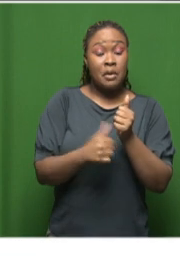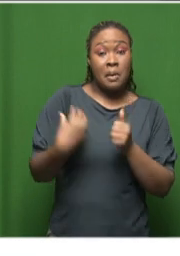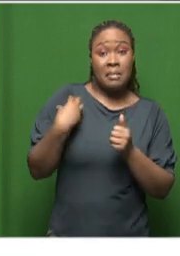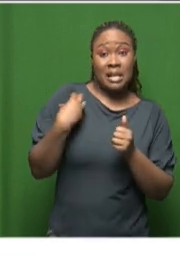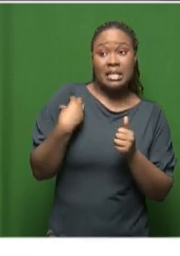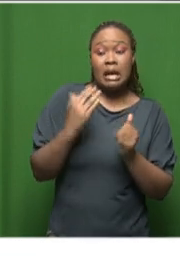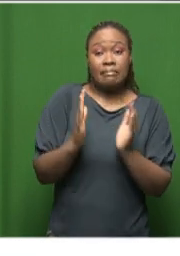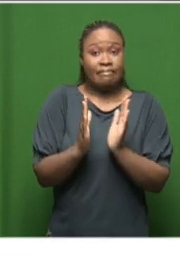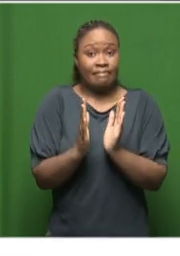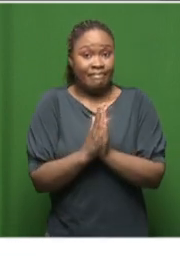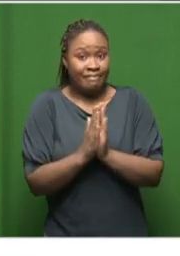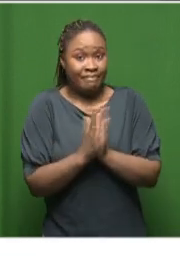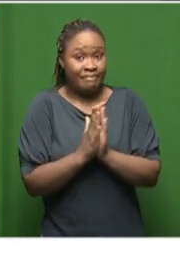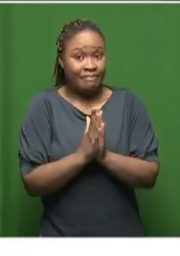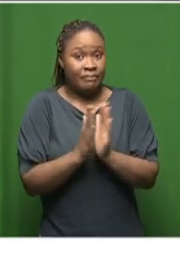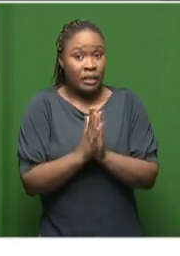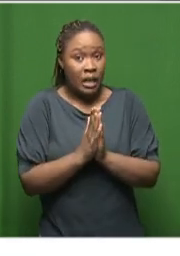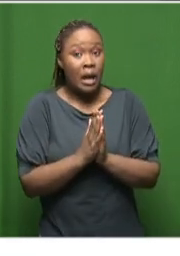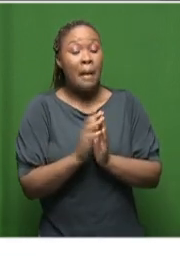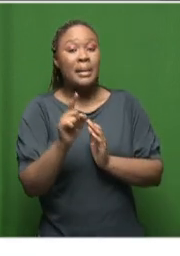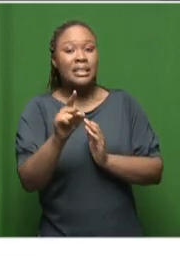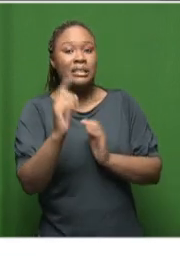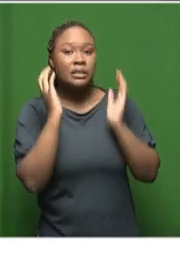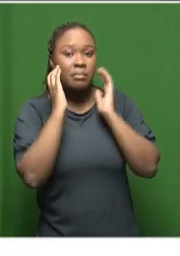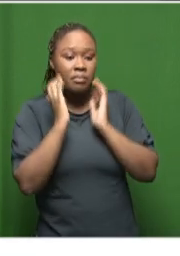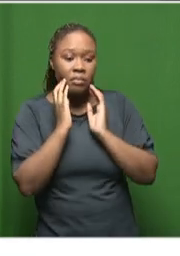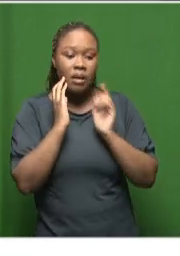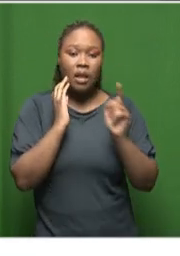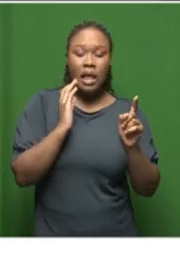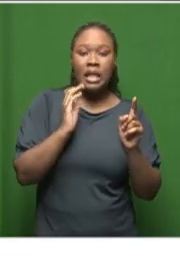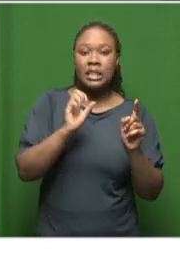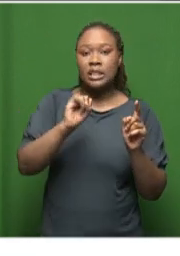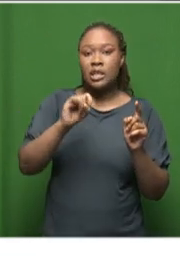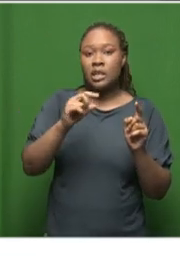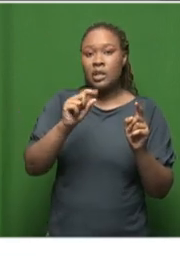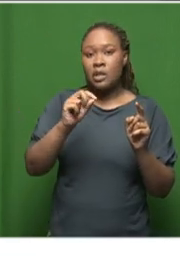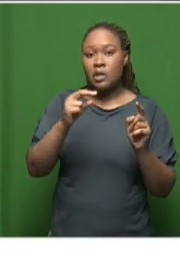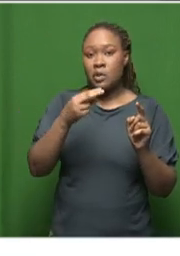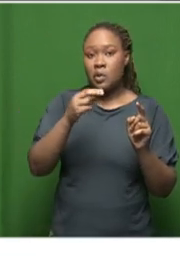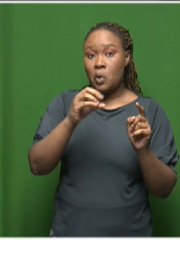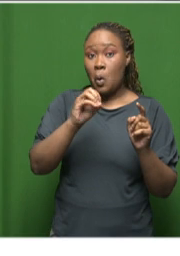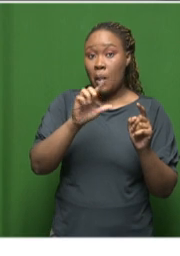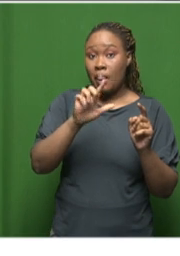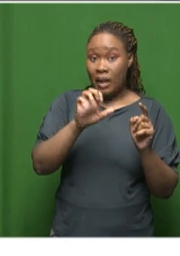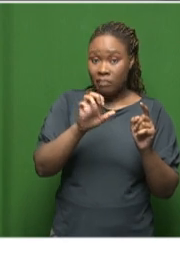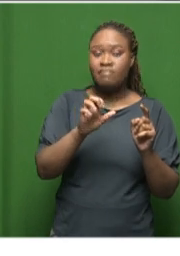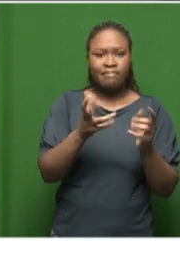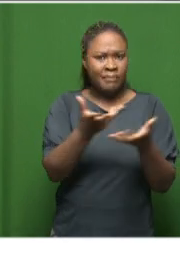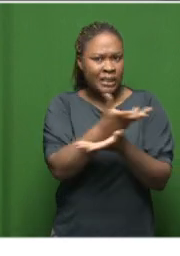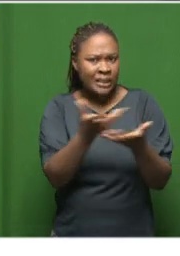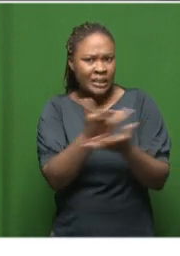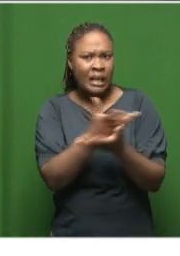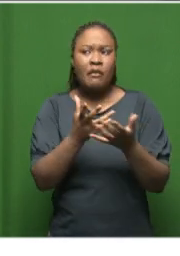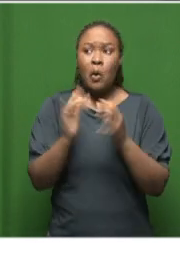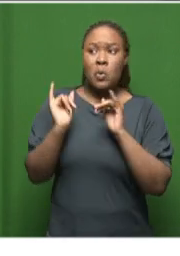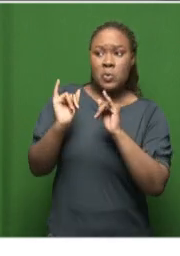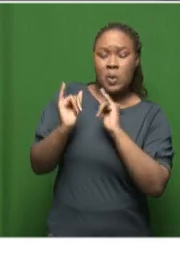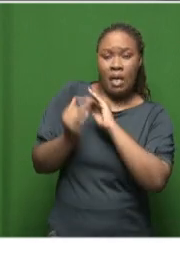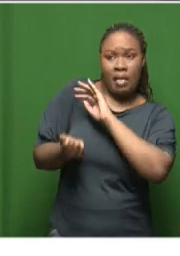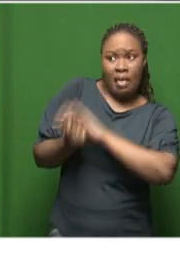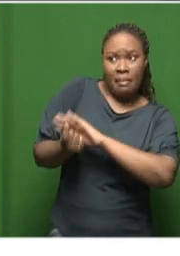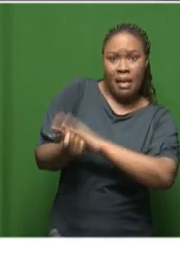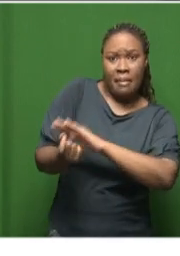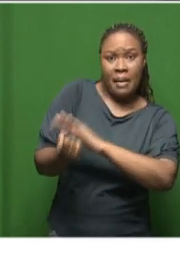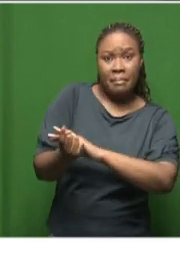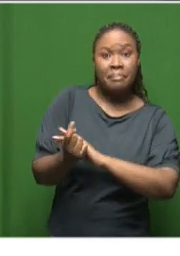Sotole to meet Mr. Julius Malema to address potential threats against Mr. Malema. Mr. Malema met with the